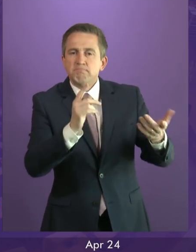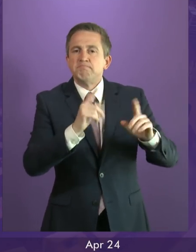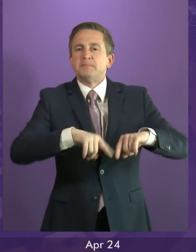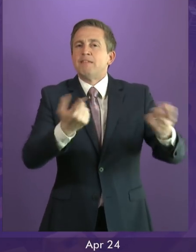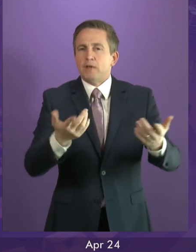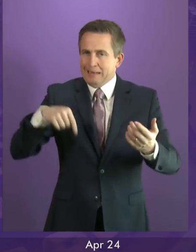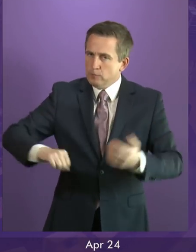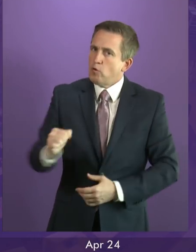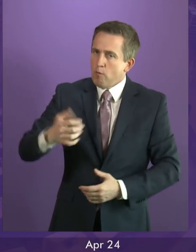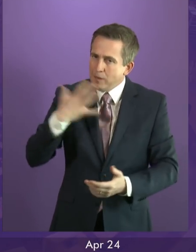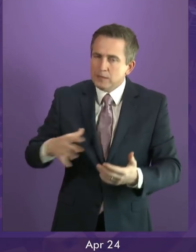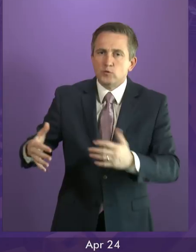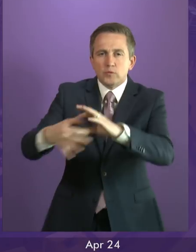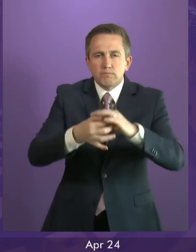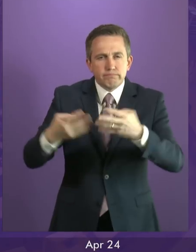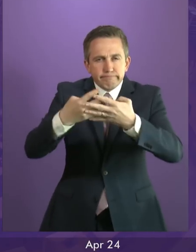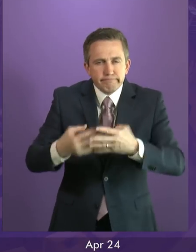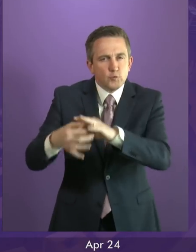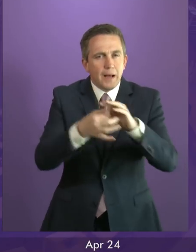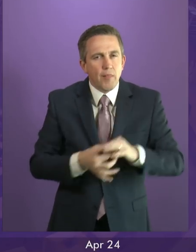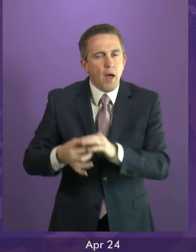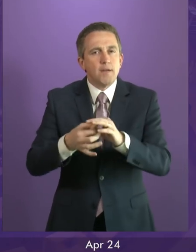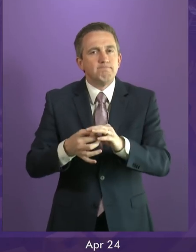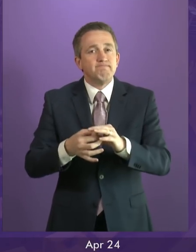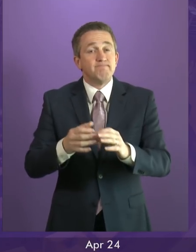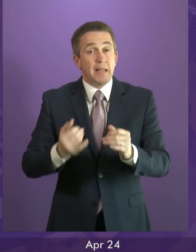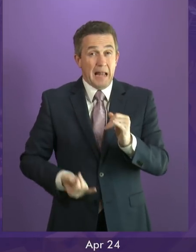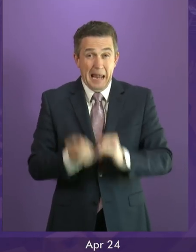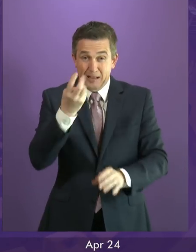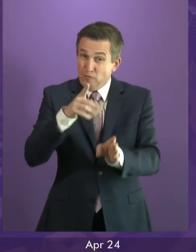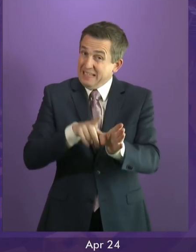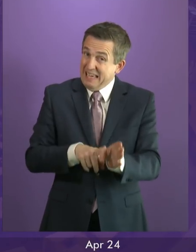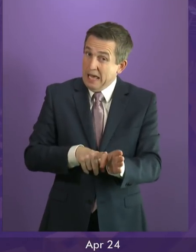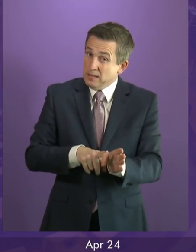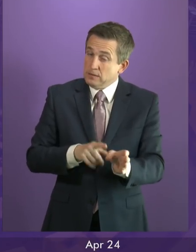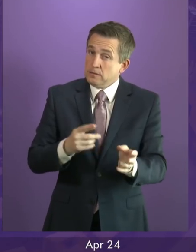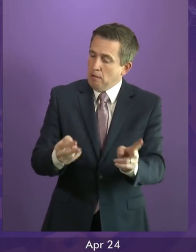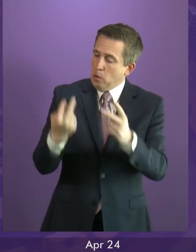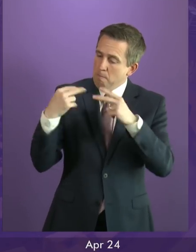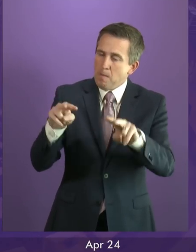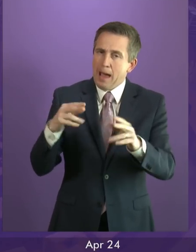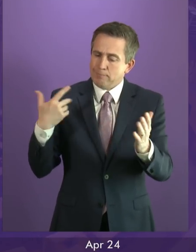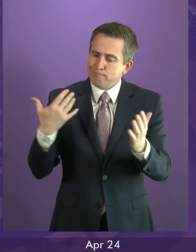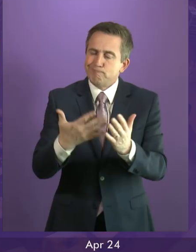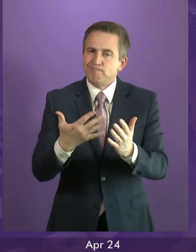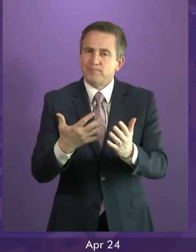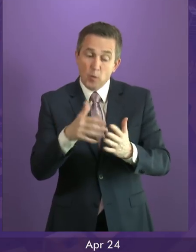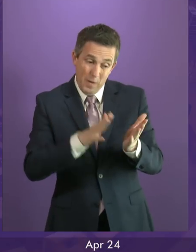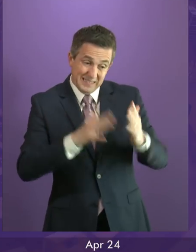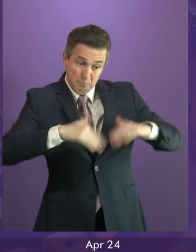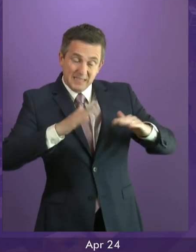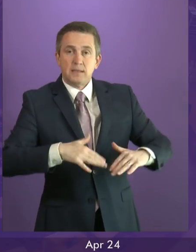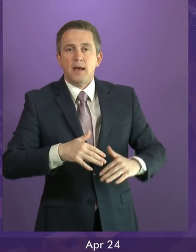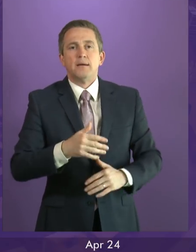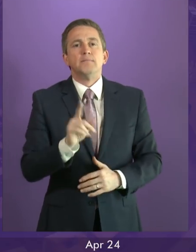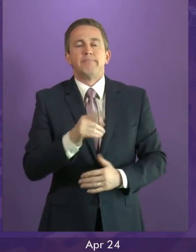is, Presiding Officer, based on the evidence of the last three years, Westminster has failed. It